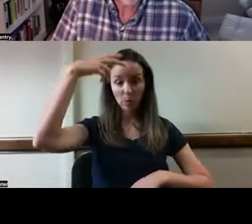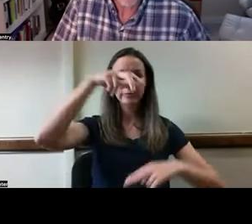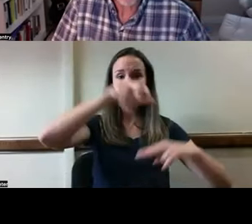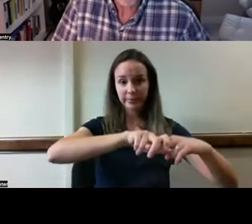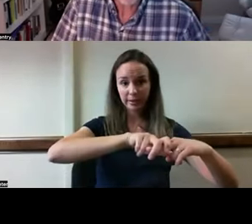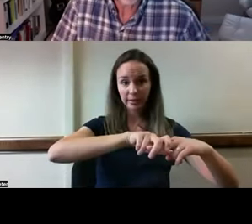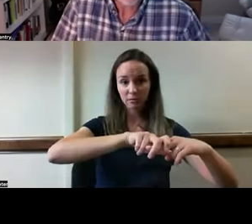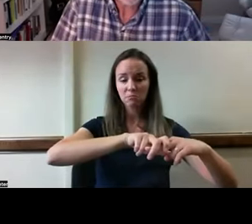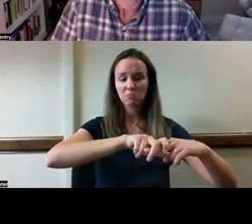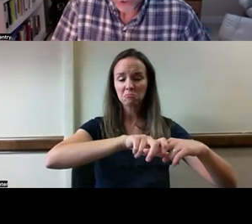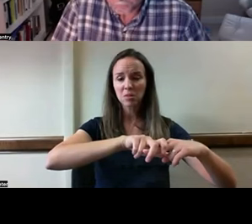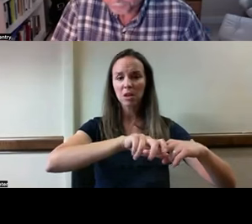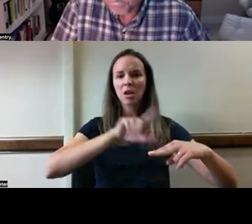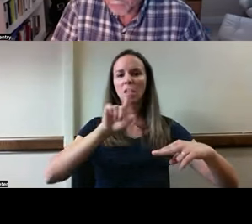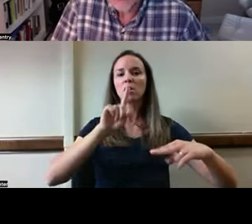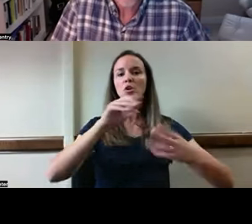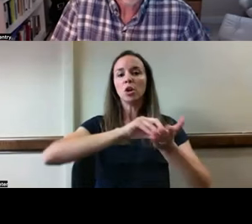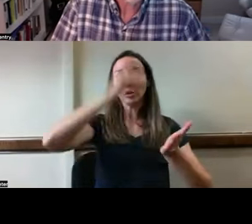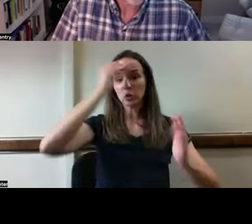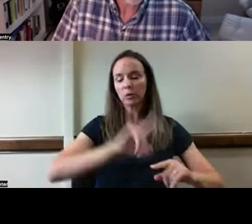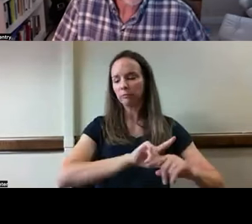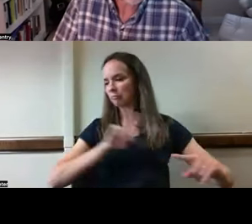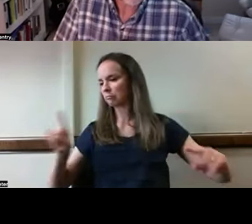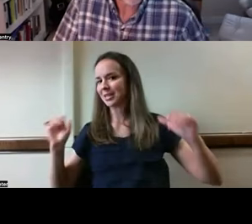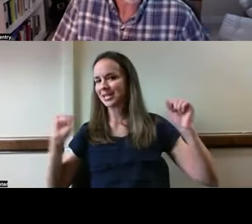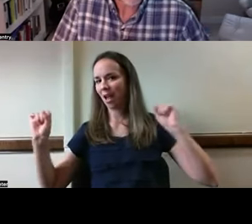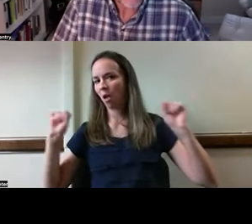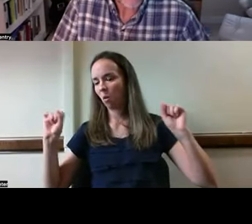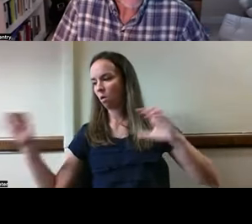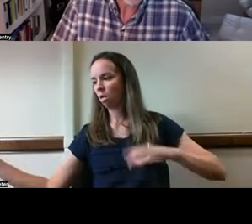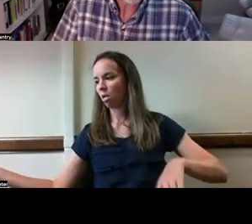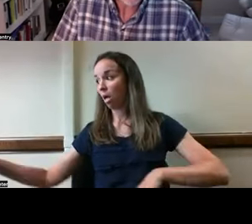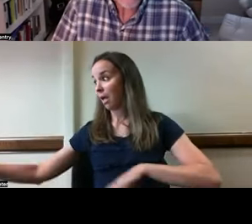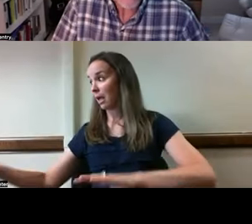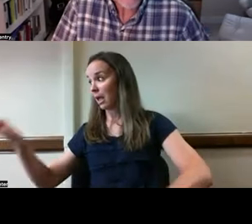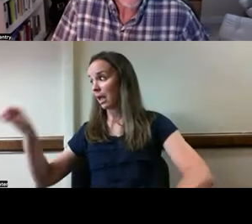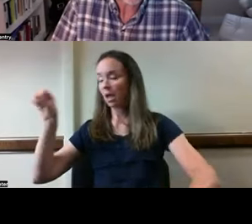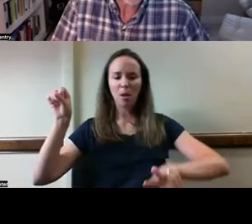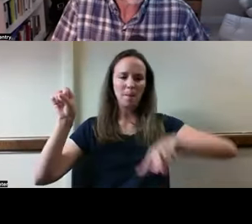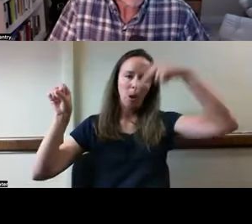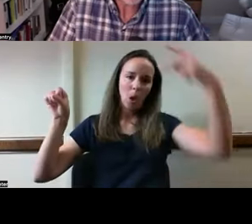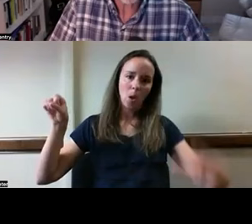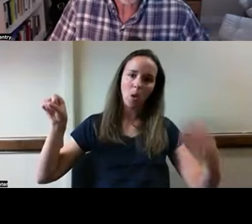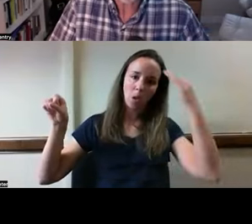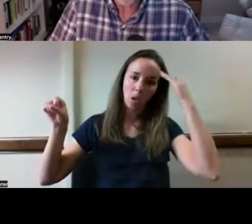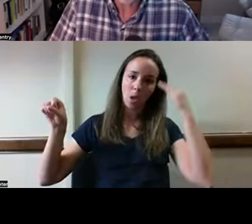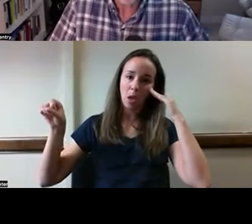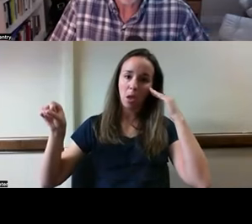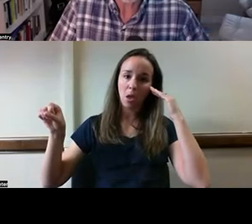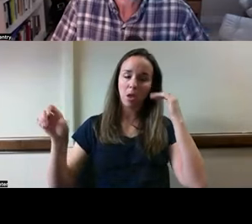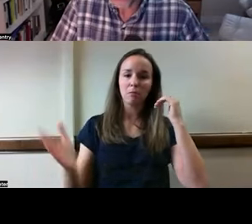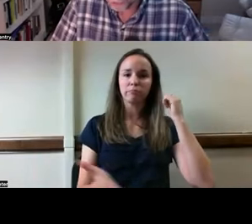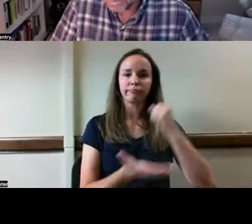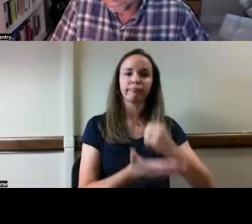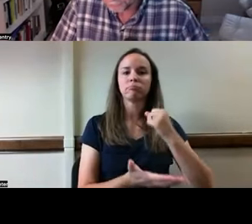away for a moment to grab a towel. Of course that's the moment he fell, hit his head, and had a brain injury on top of